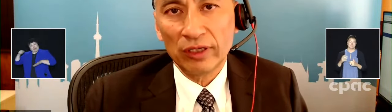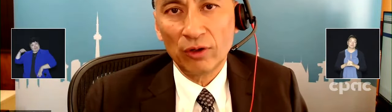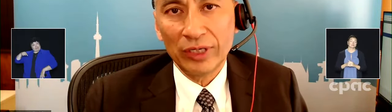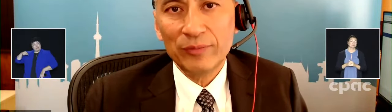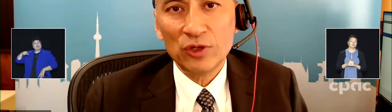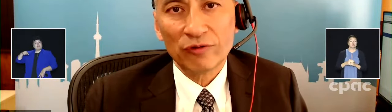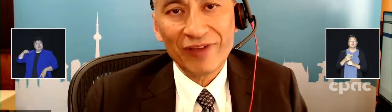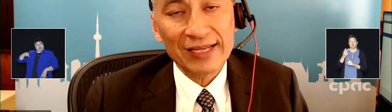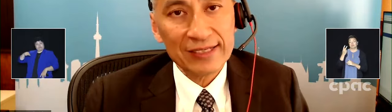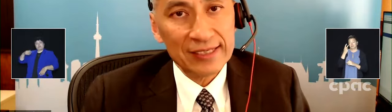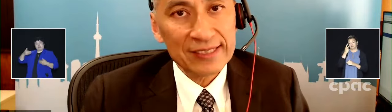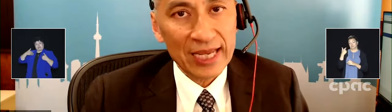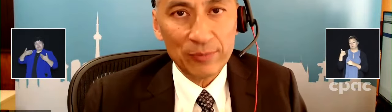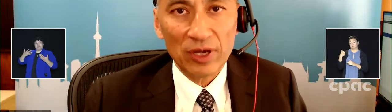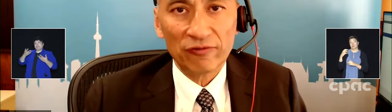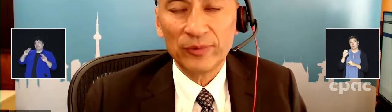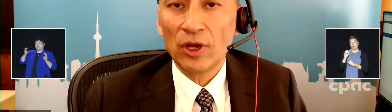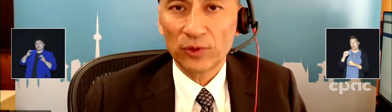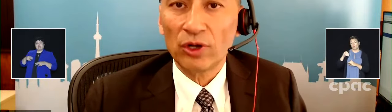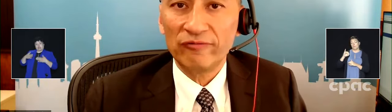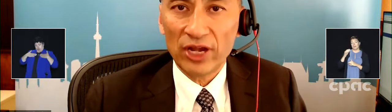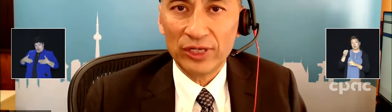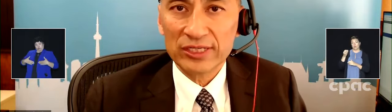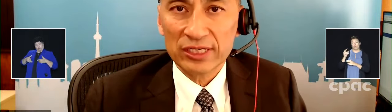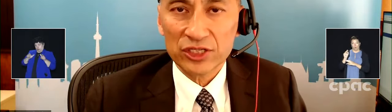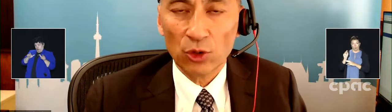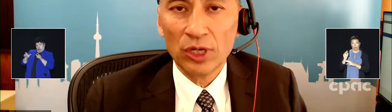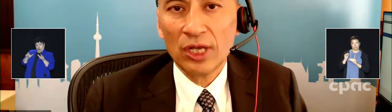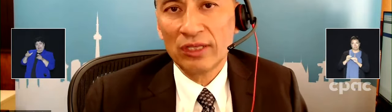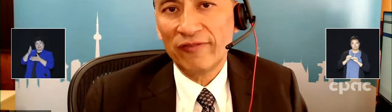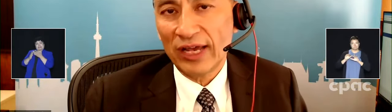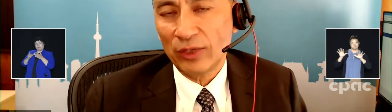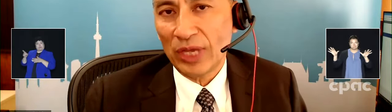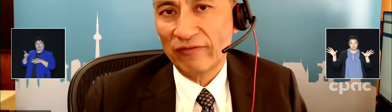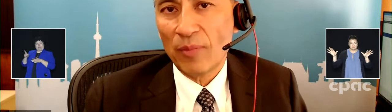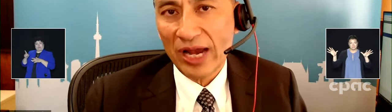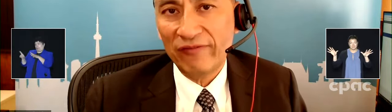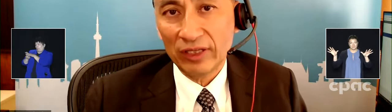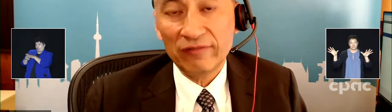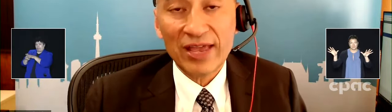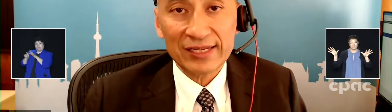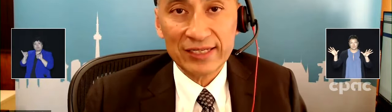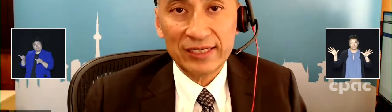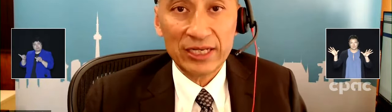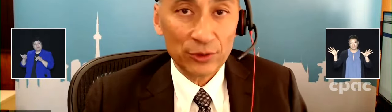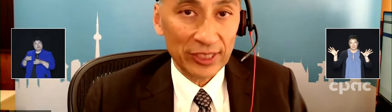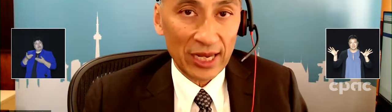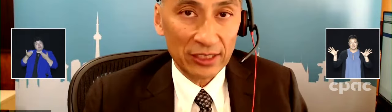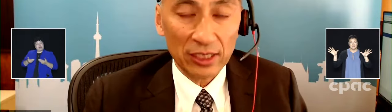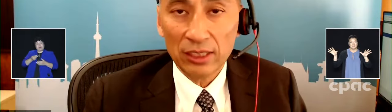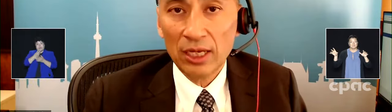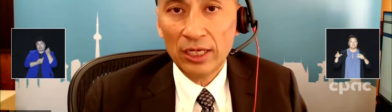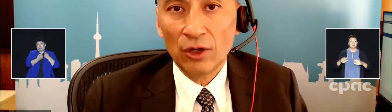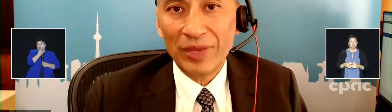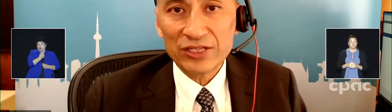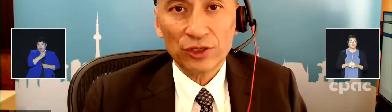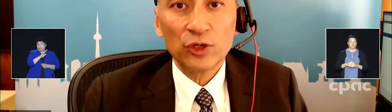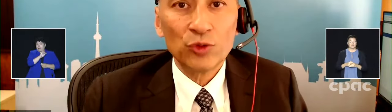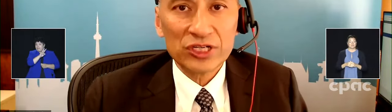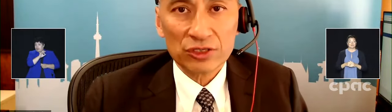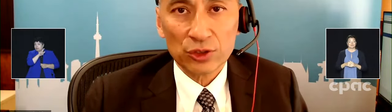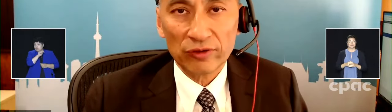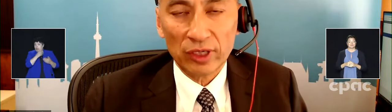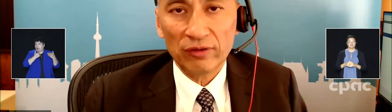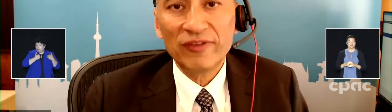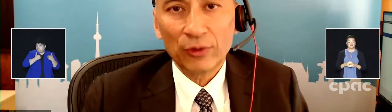of what we call an immune or vaccine escape from the Omicron variants. And so, the fact that we have a bivalent vaccine here in Canada, you know, based